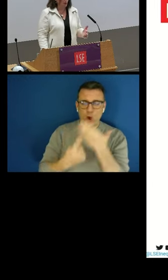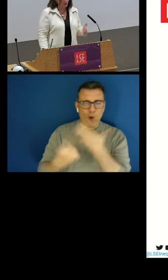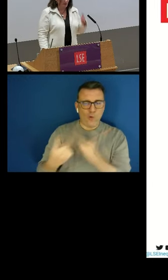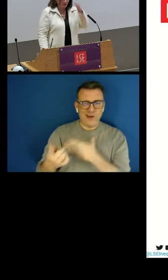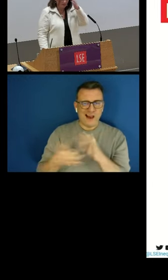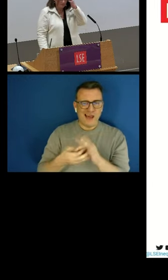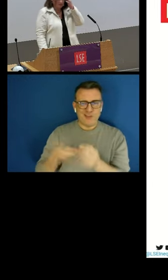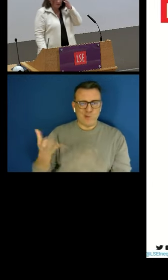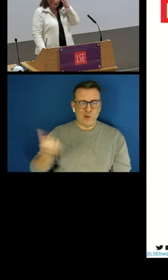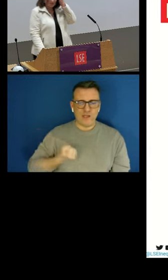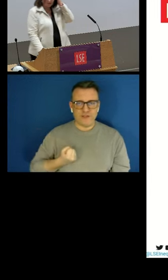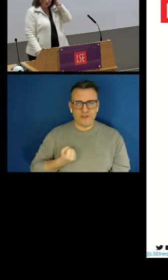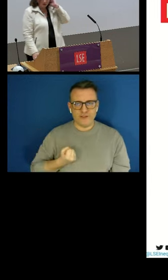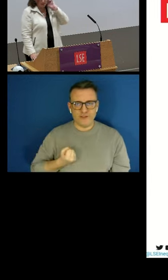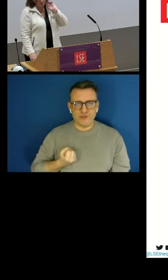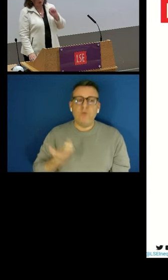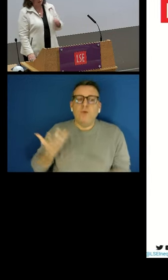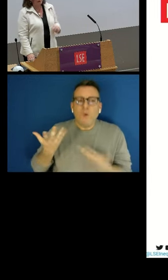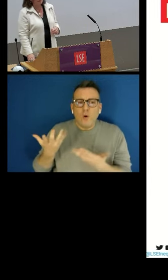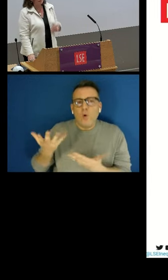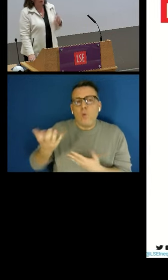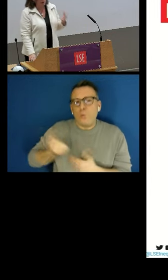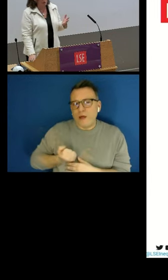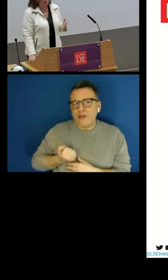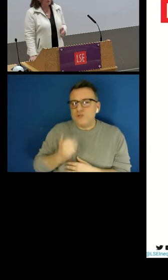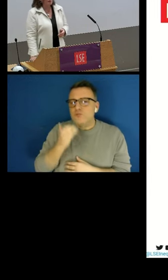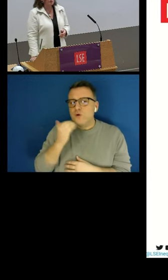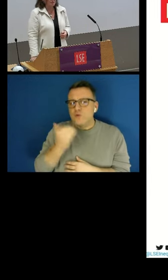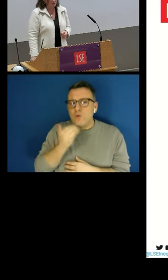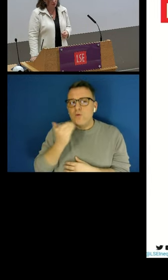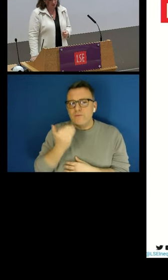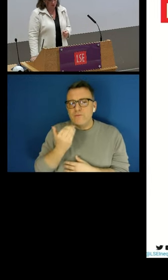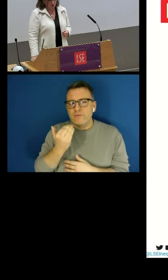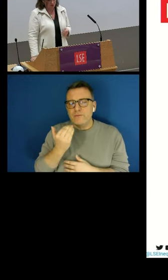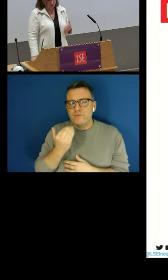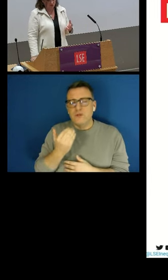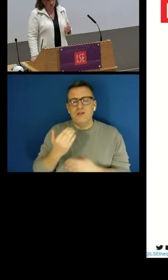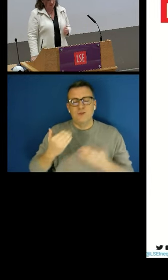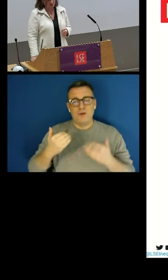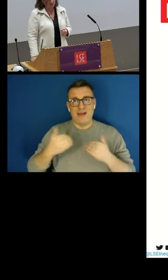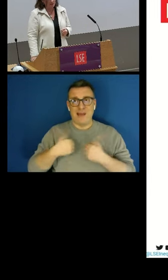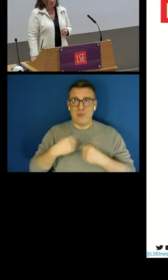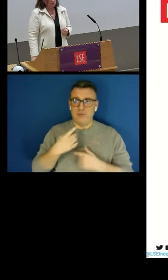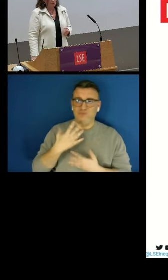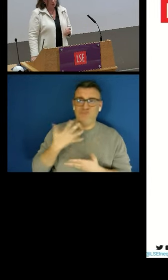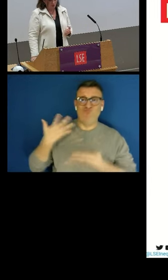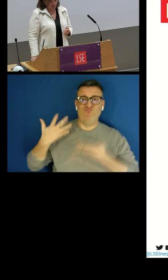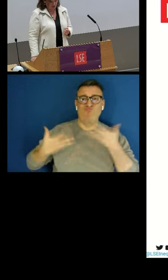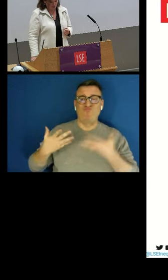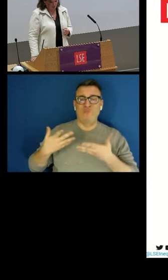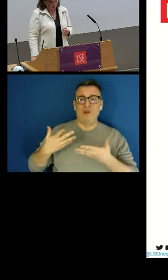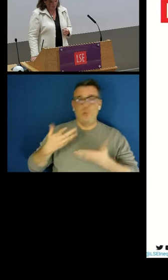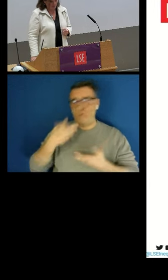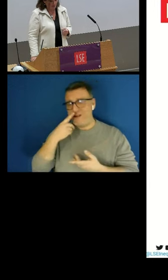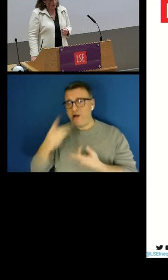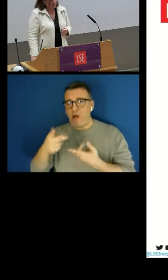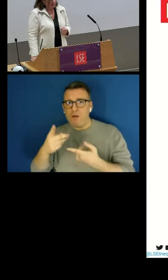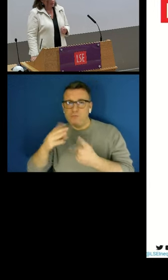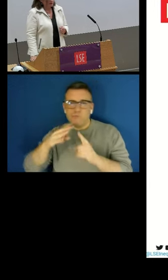or low income. So, this is not something, my argument is that this is not something we can just measure with wages.